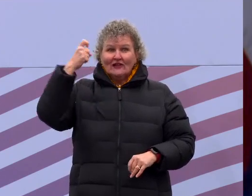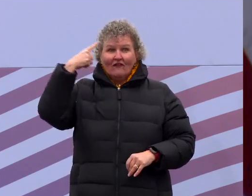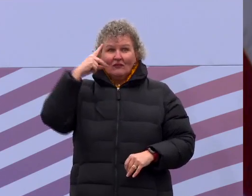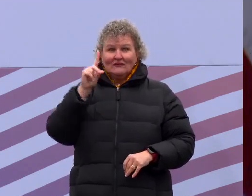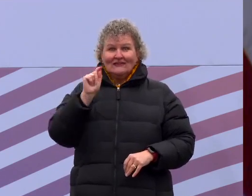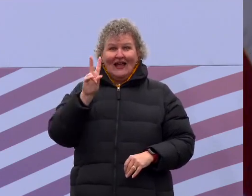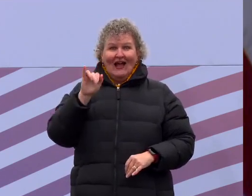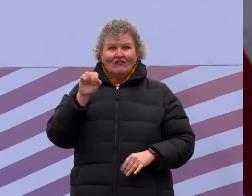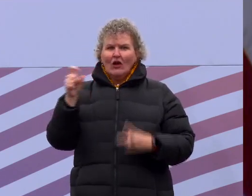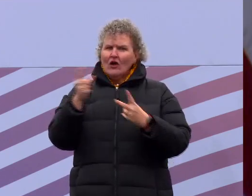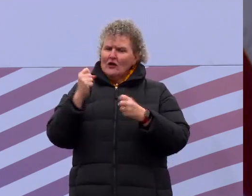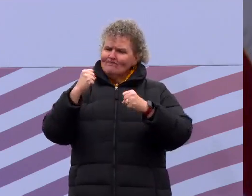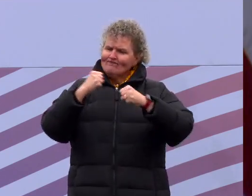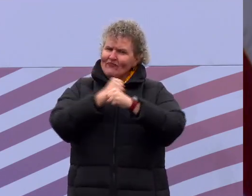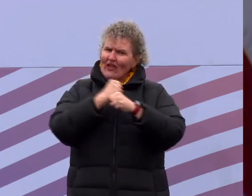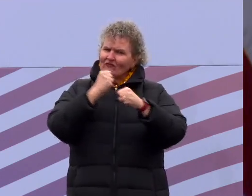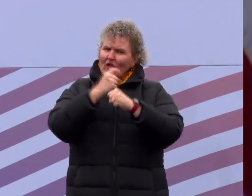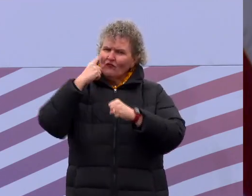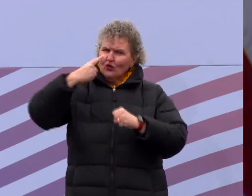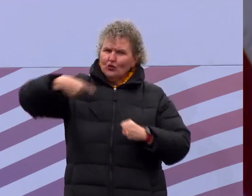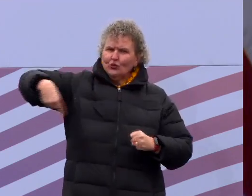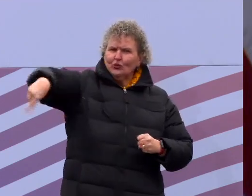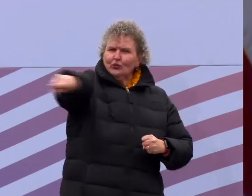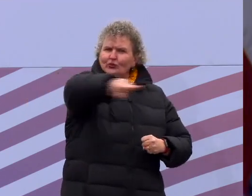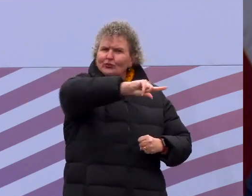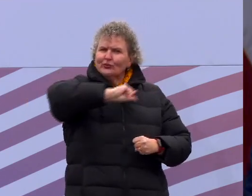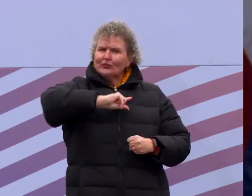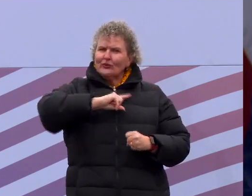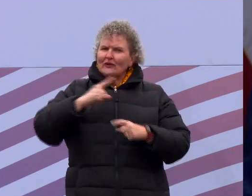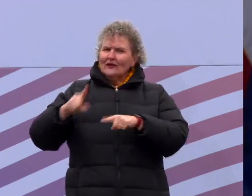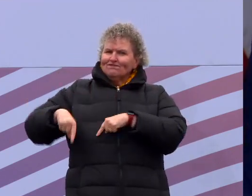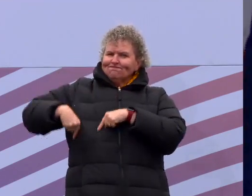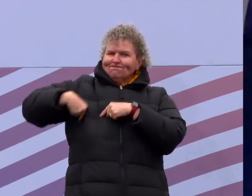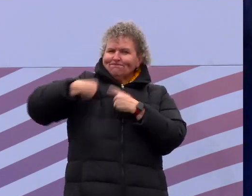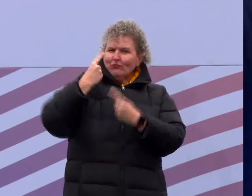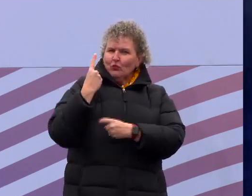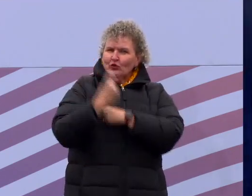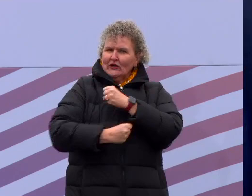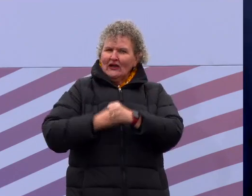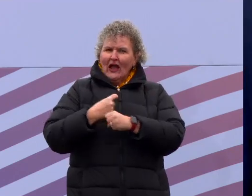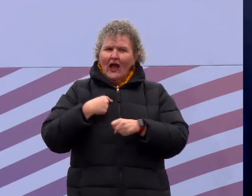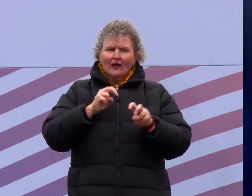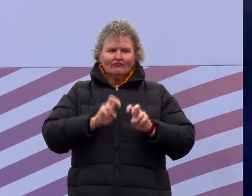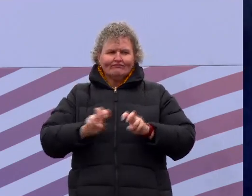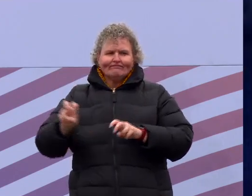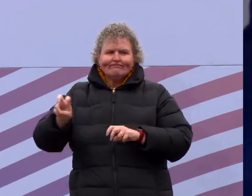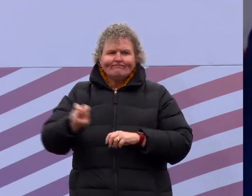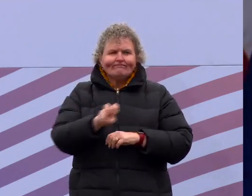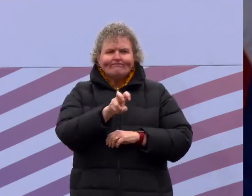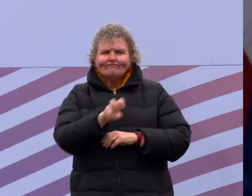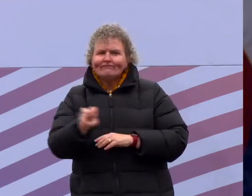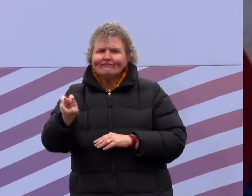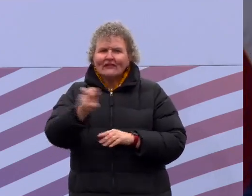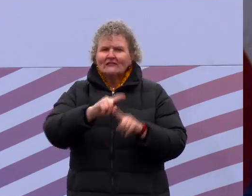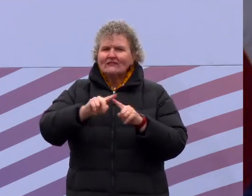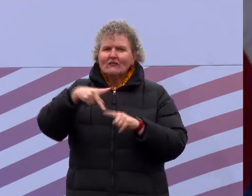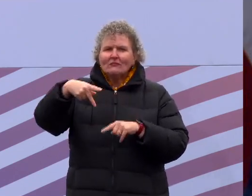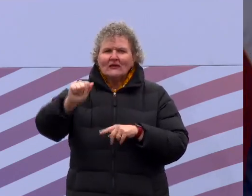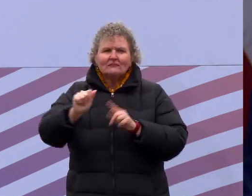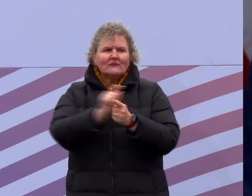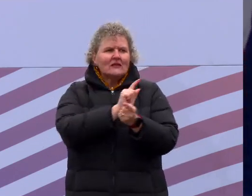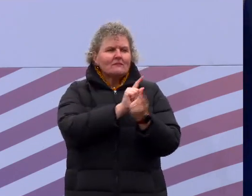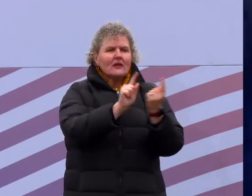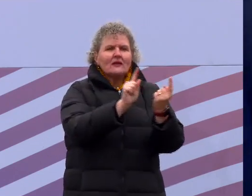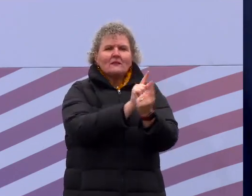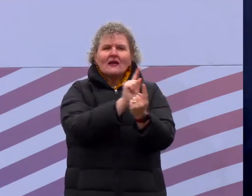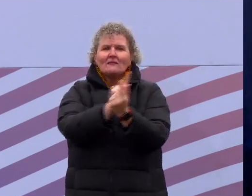Over the past year, I've traveled across this Commonwealth, and I've had the opportunity to meet Pennsylvanians from all walks of life.